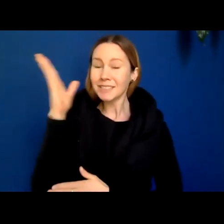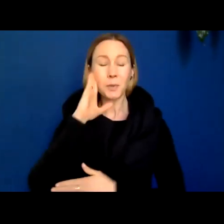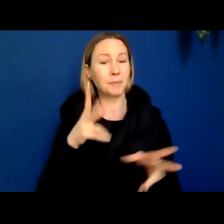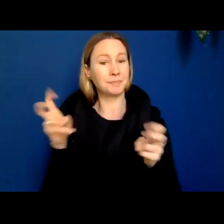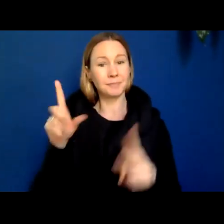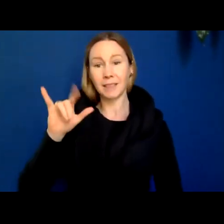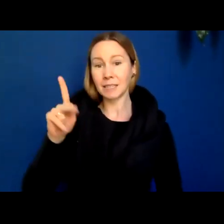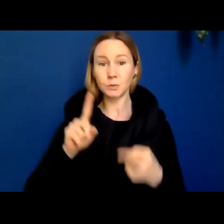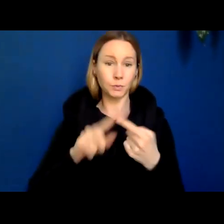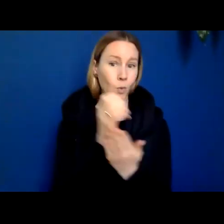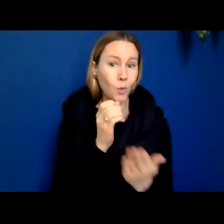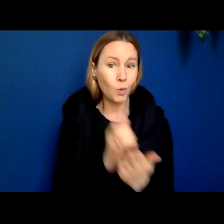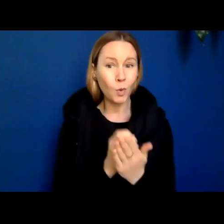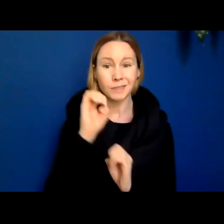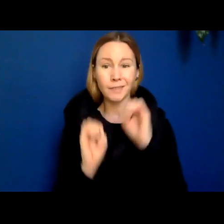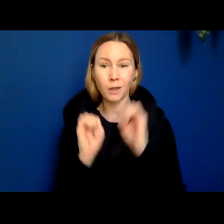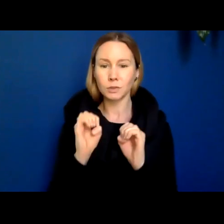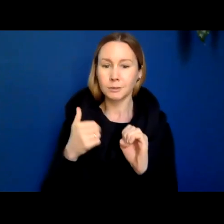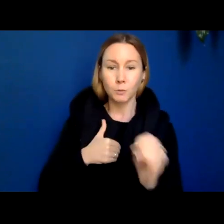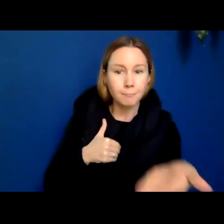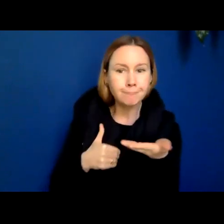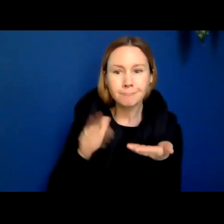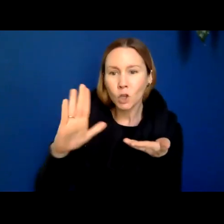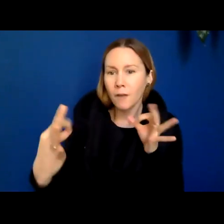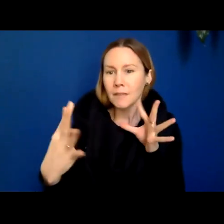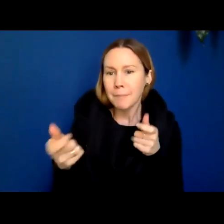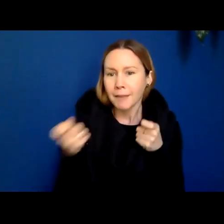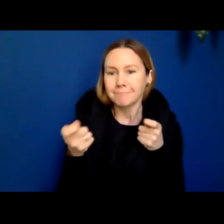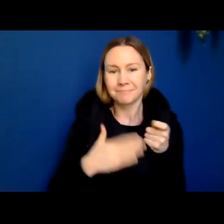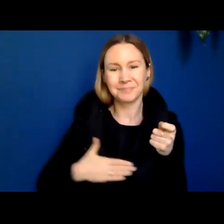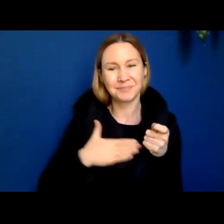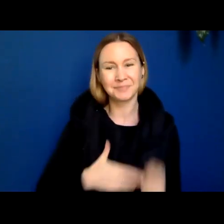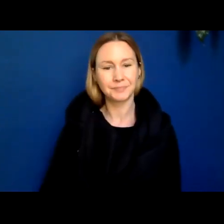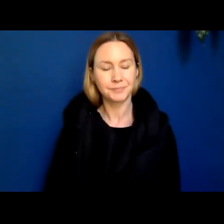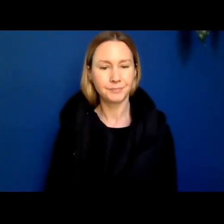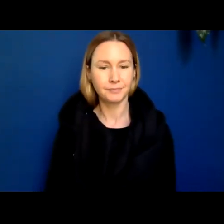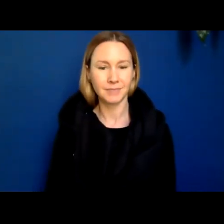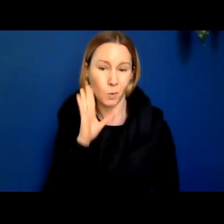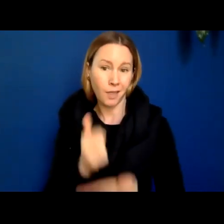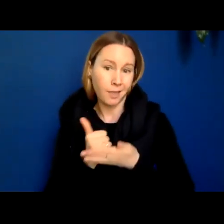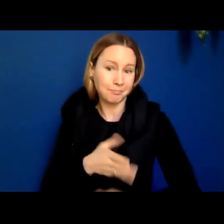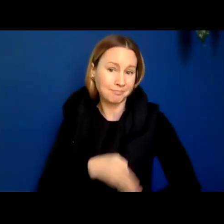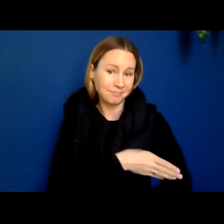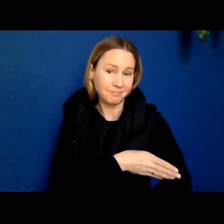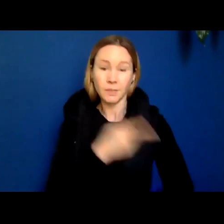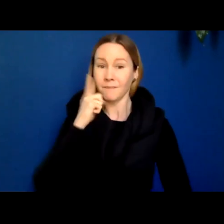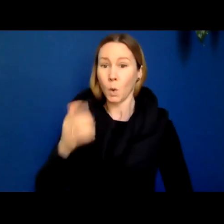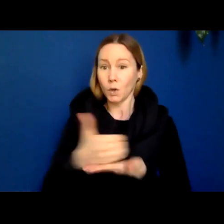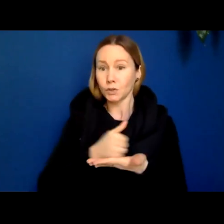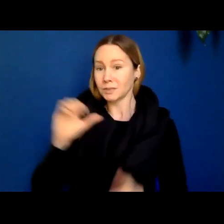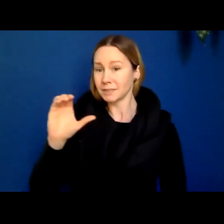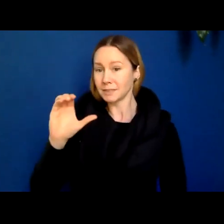evaluation in the chat, and we welcome your constructive feedback. In order to receive CE credits,